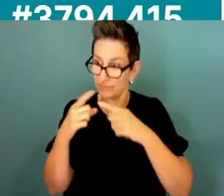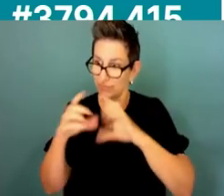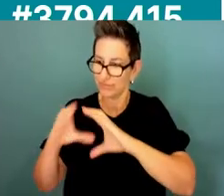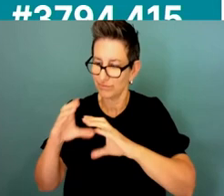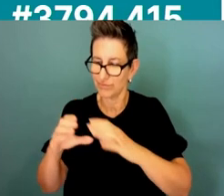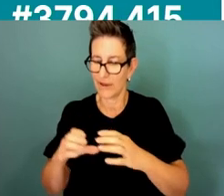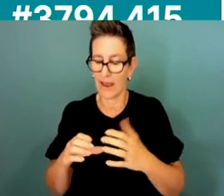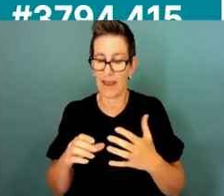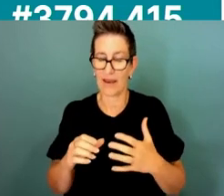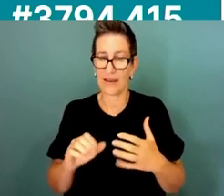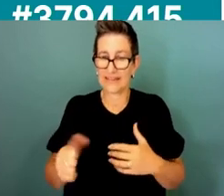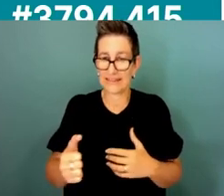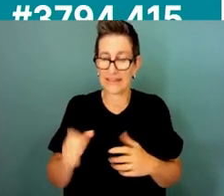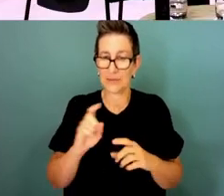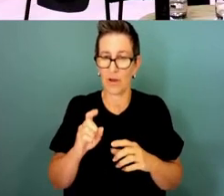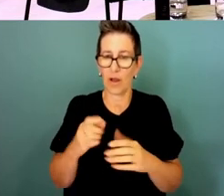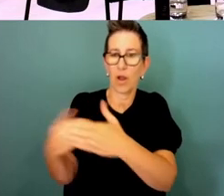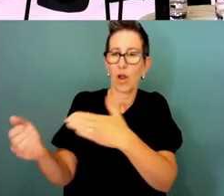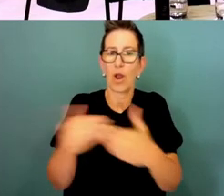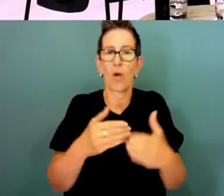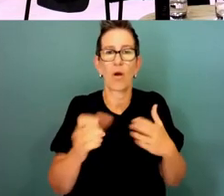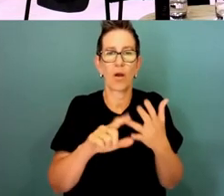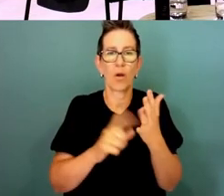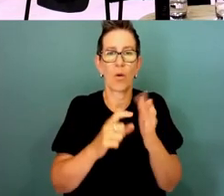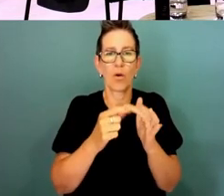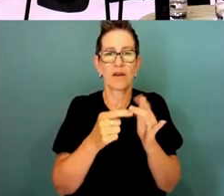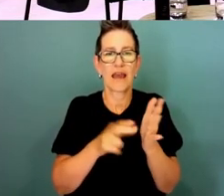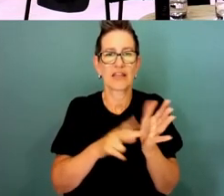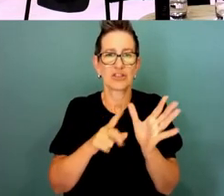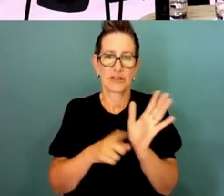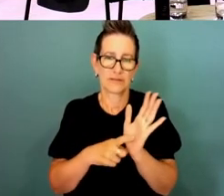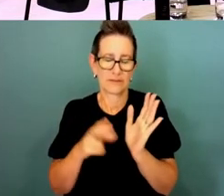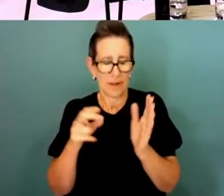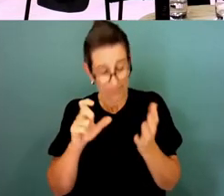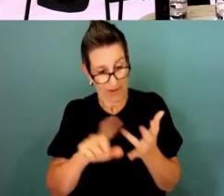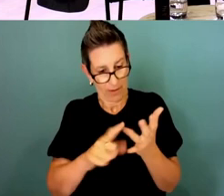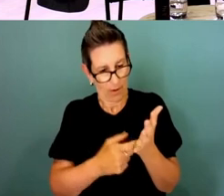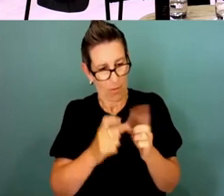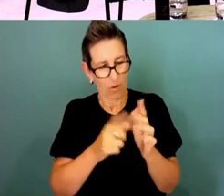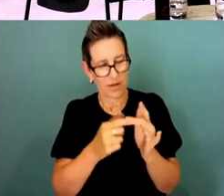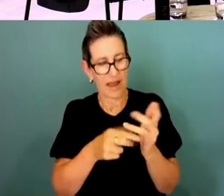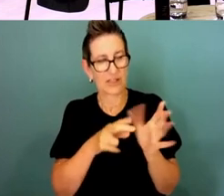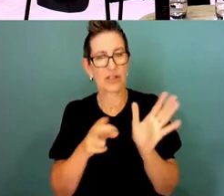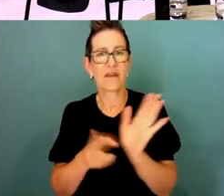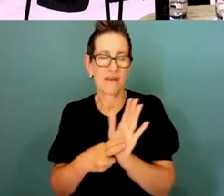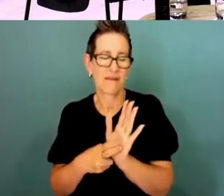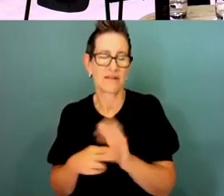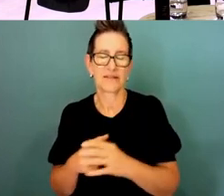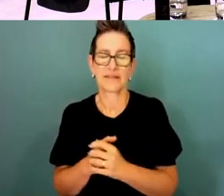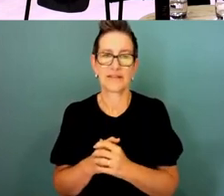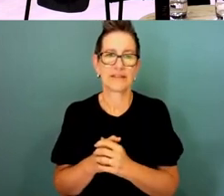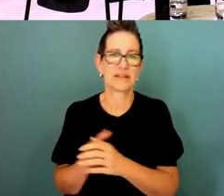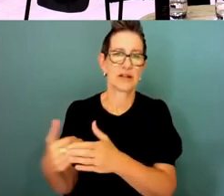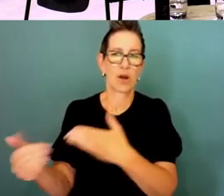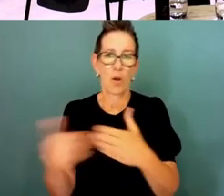coordination which is another slightly different take on collaboration but having said that I'm really keen to get